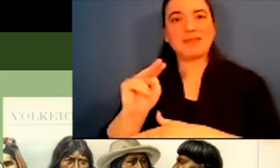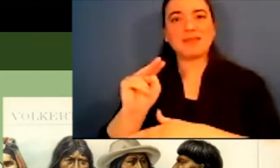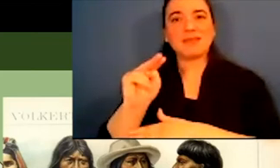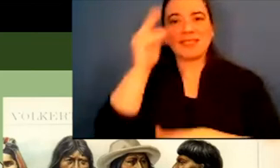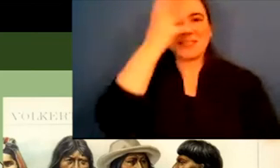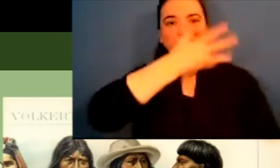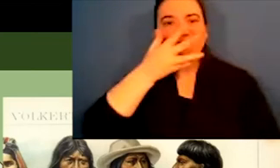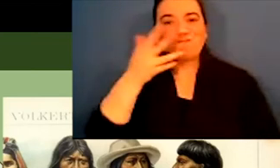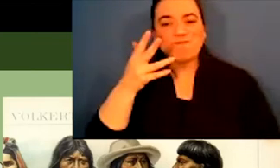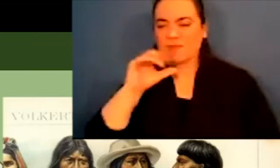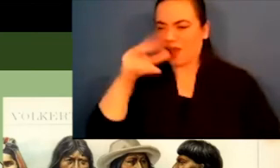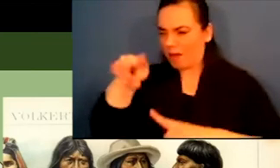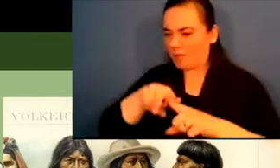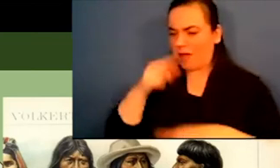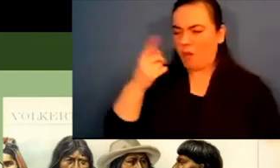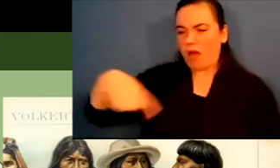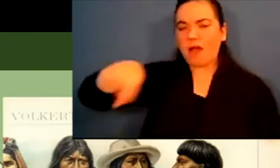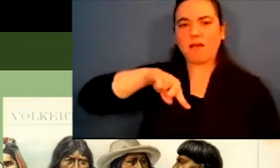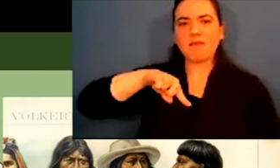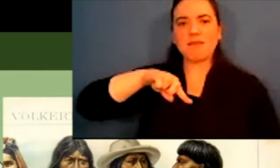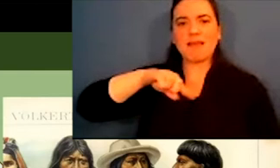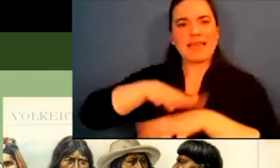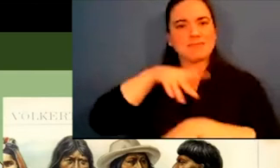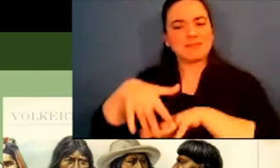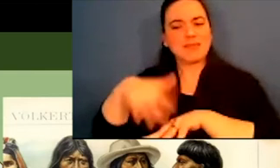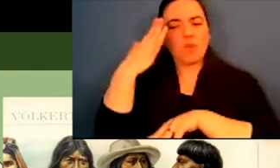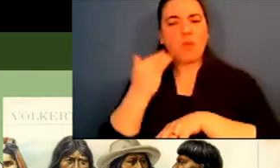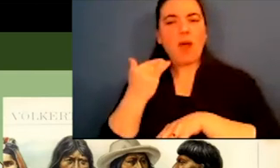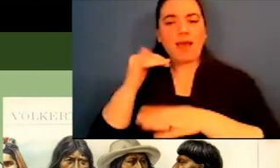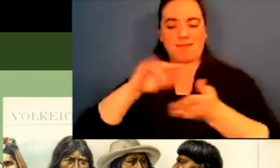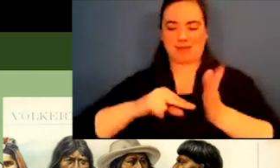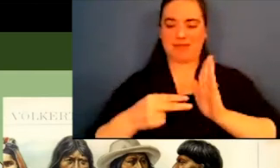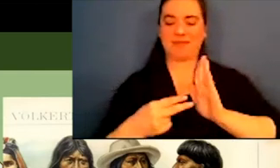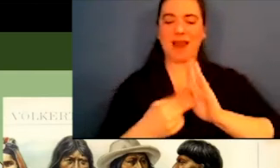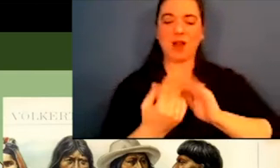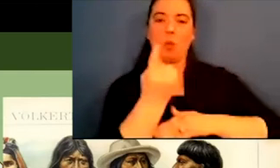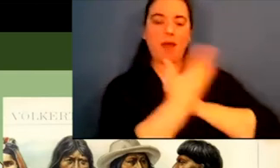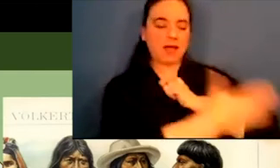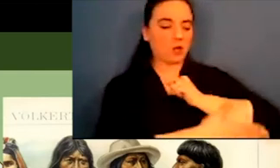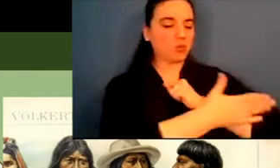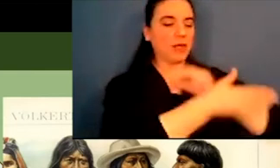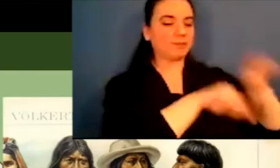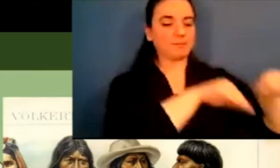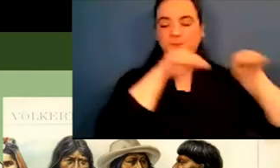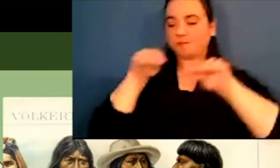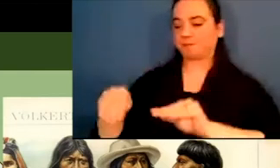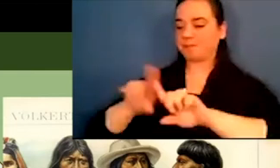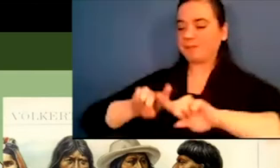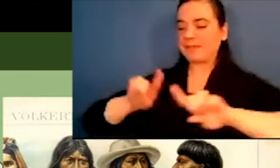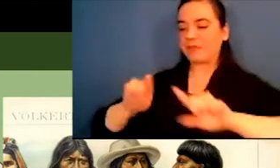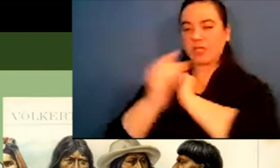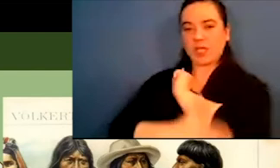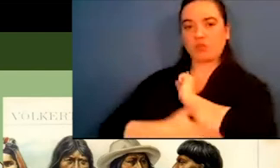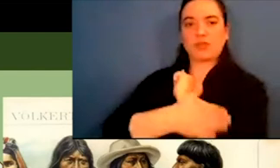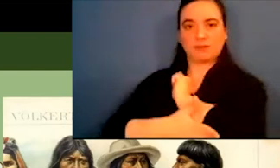immigration doesn't apply in the modern day movement of folks with indigenous heritage because it's defined as the movement